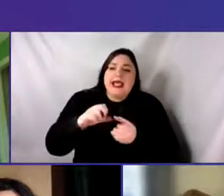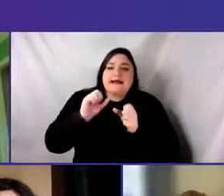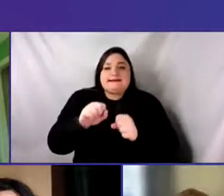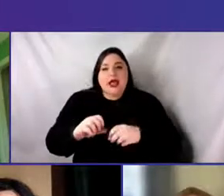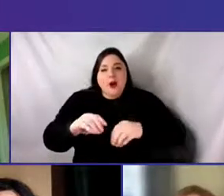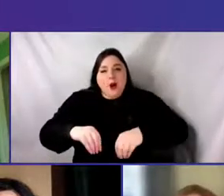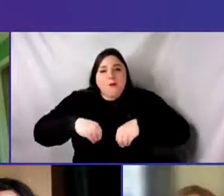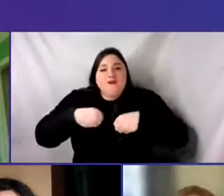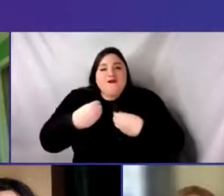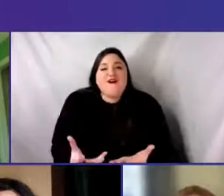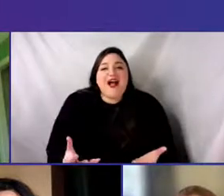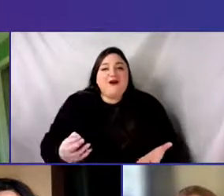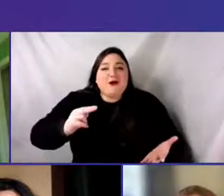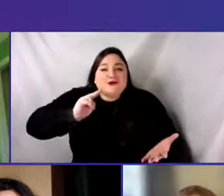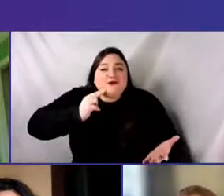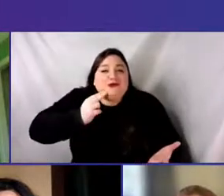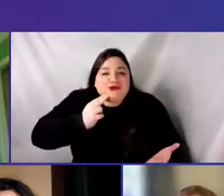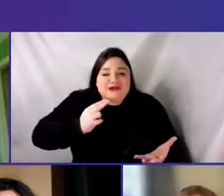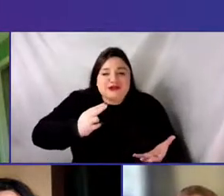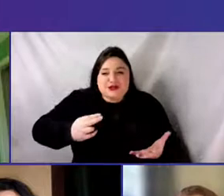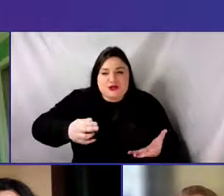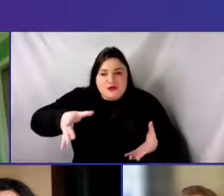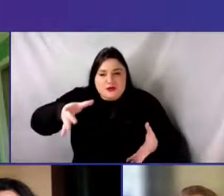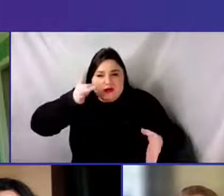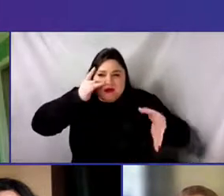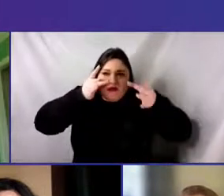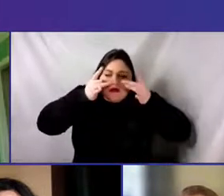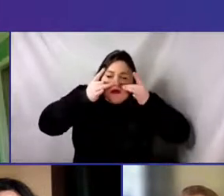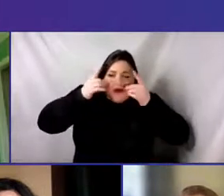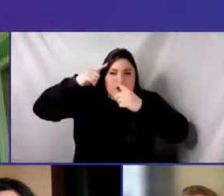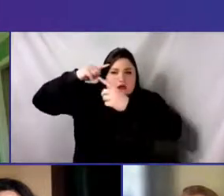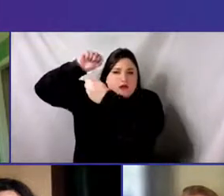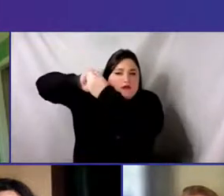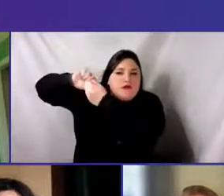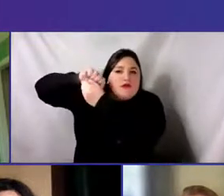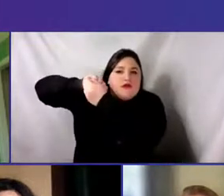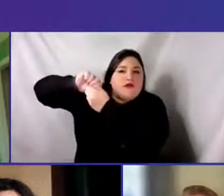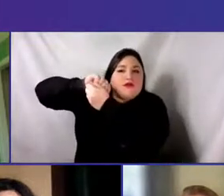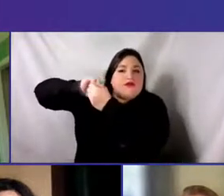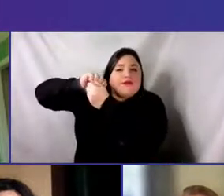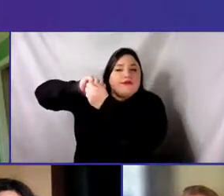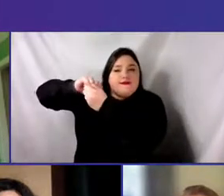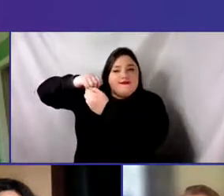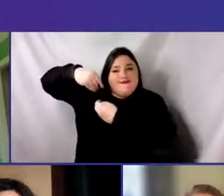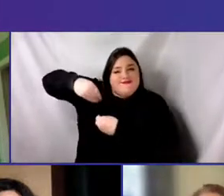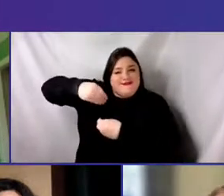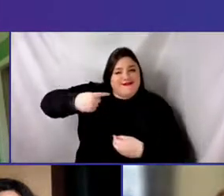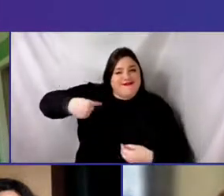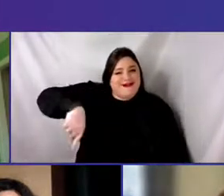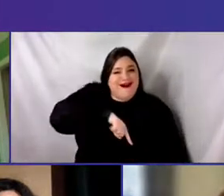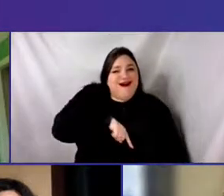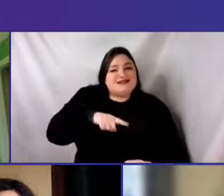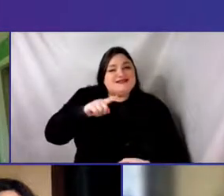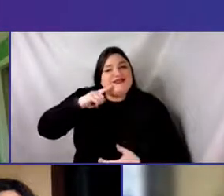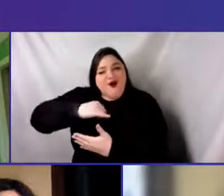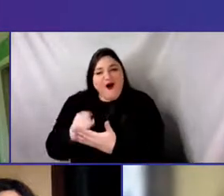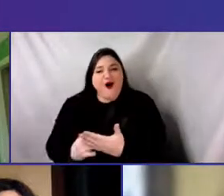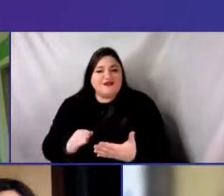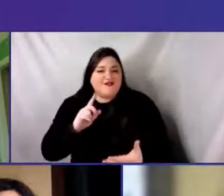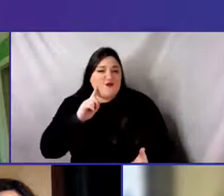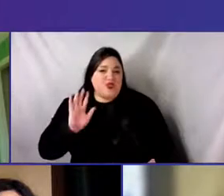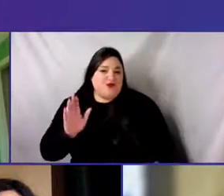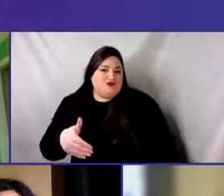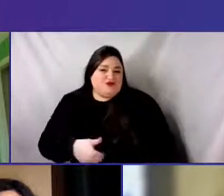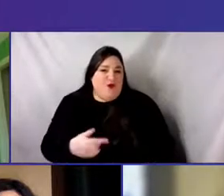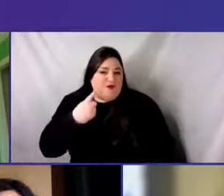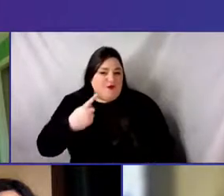for our thinking and practice across humanity, as well as art and so forth. More